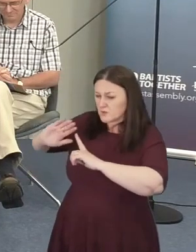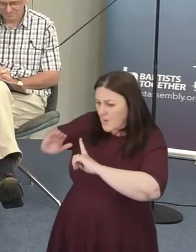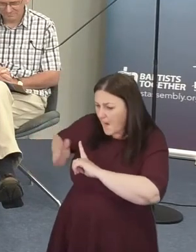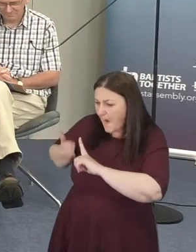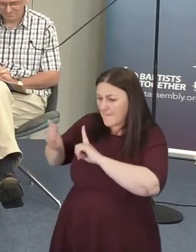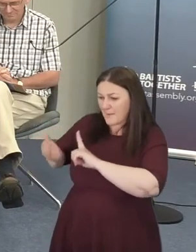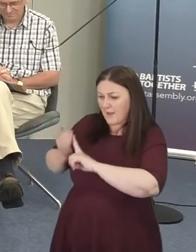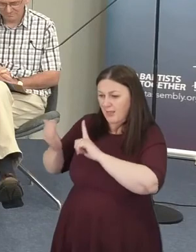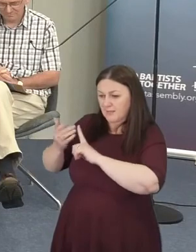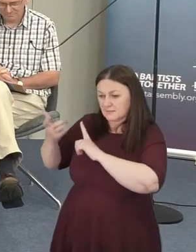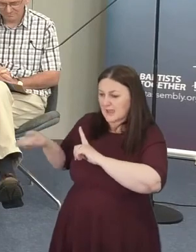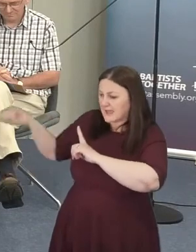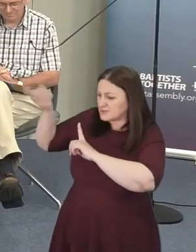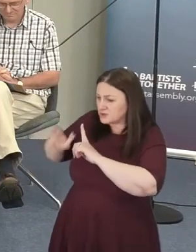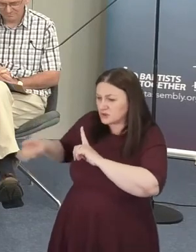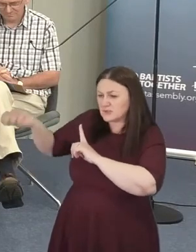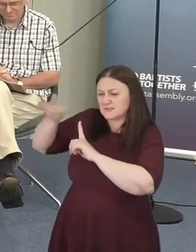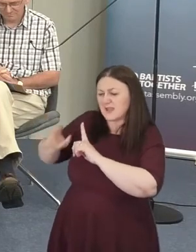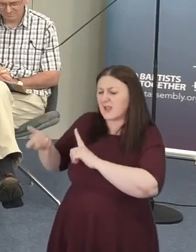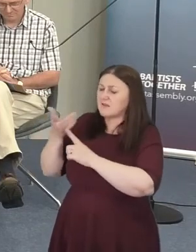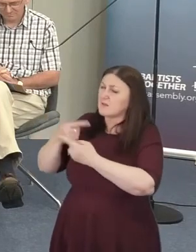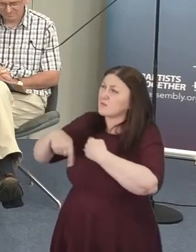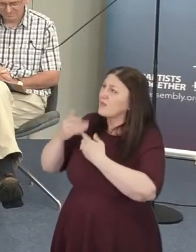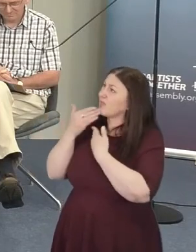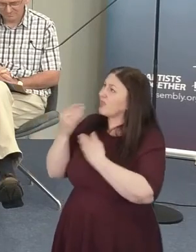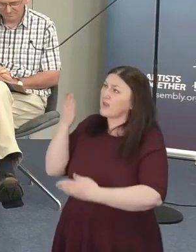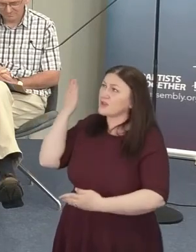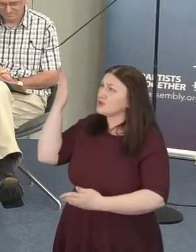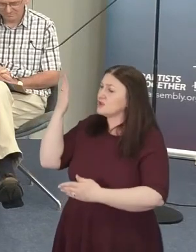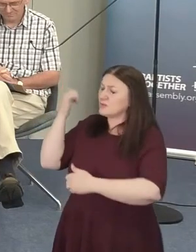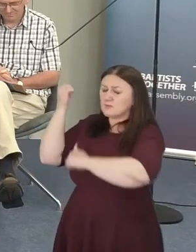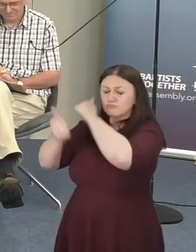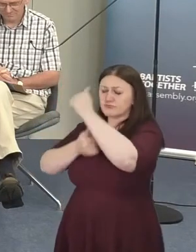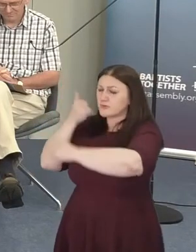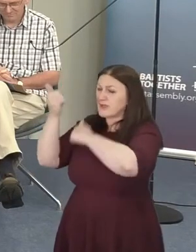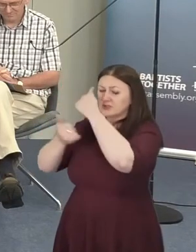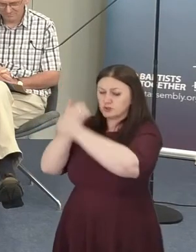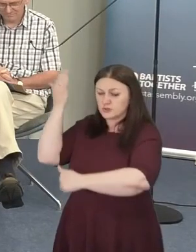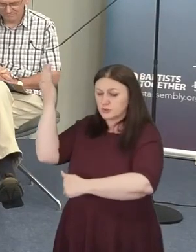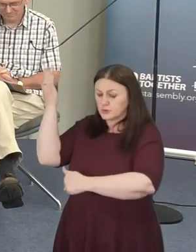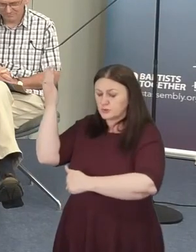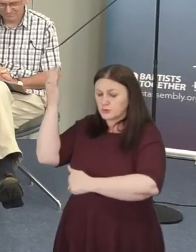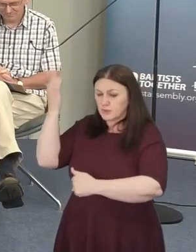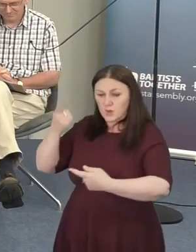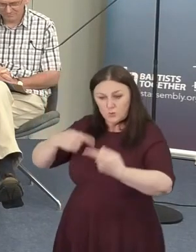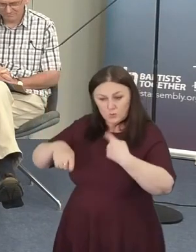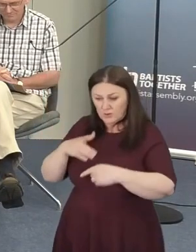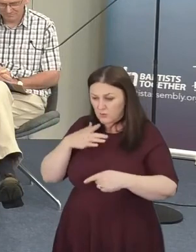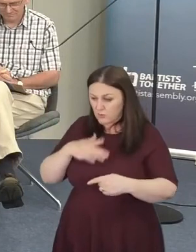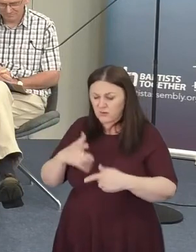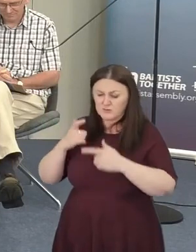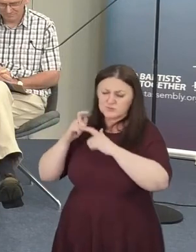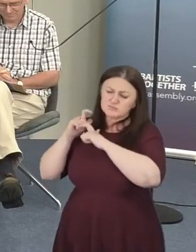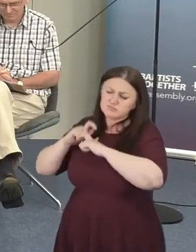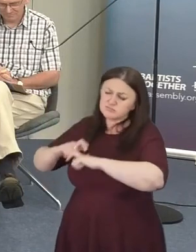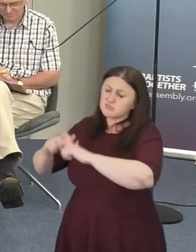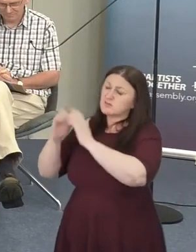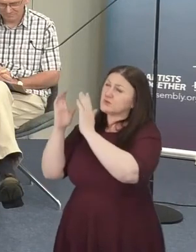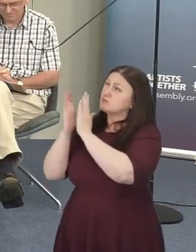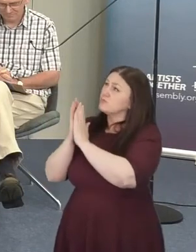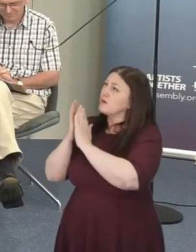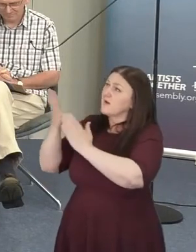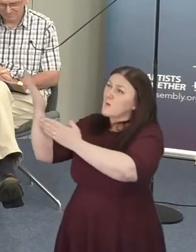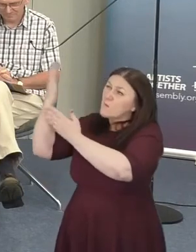you for that. Lord we just want to continue to pray and welcome you into our